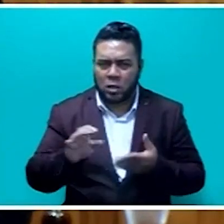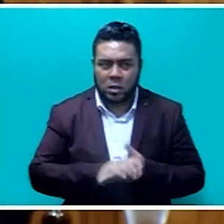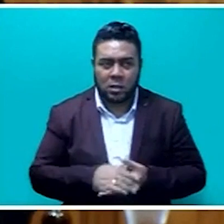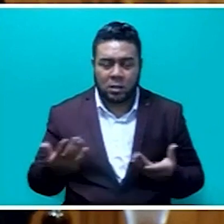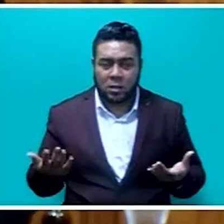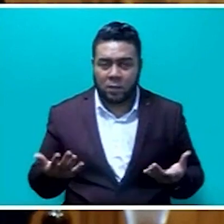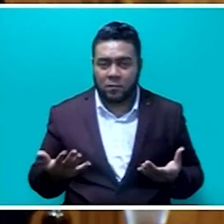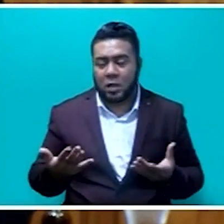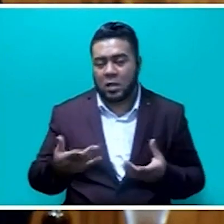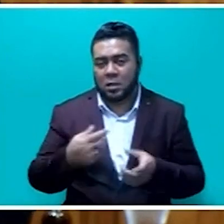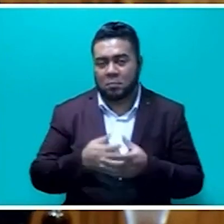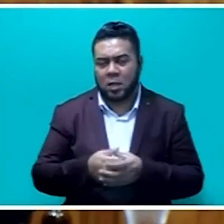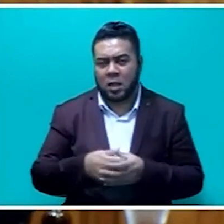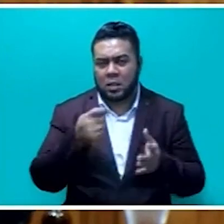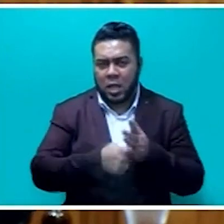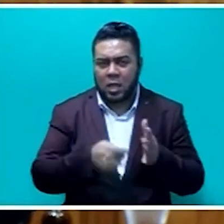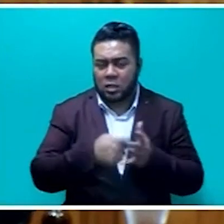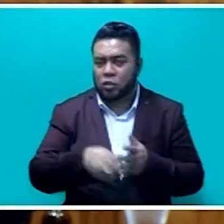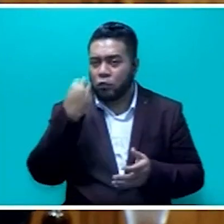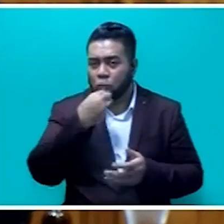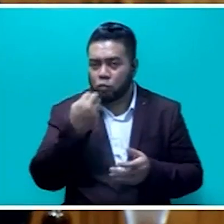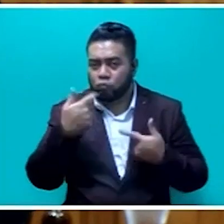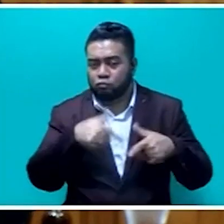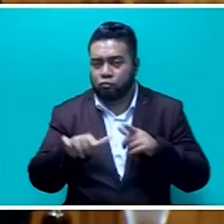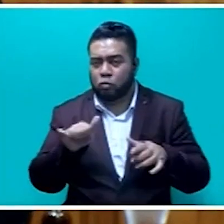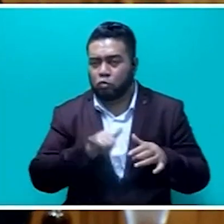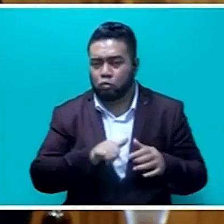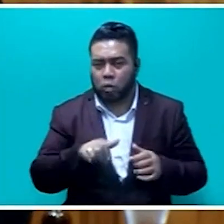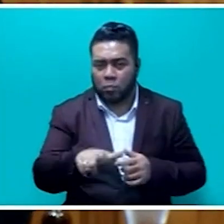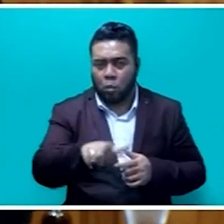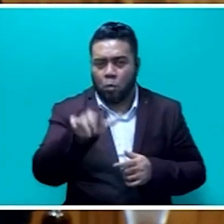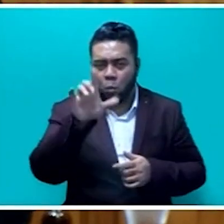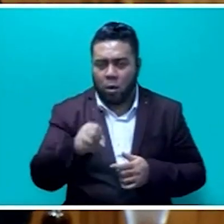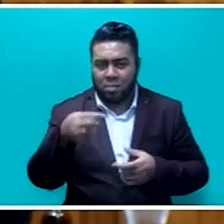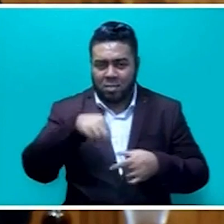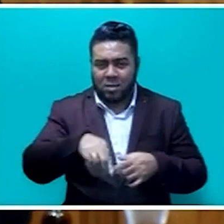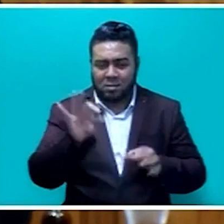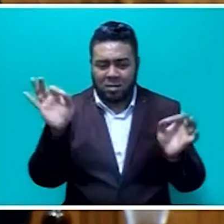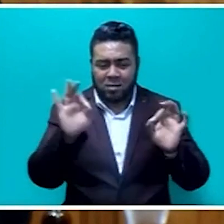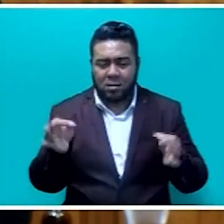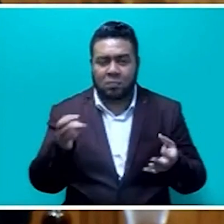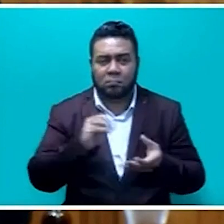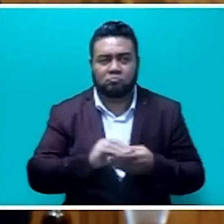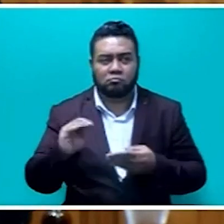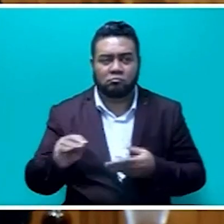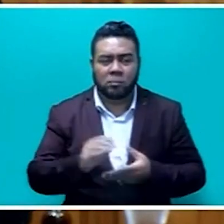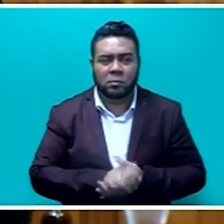looks at departure tax, accommodation, food and beverage, transport, and airfare, and this is without applying any multiplier.